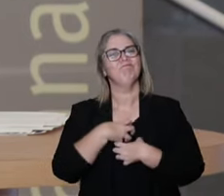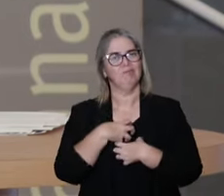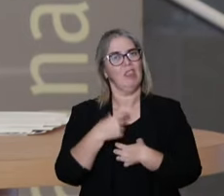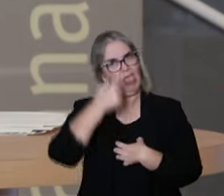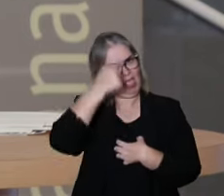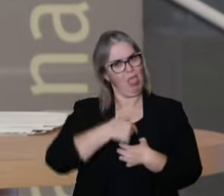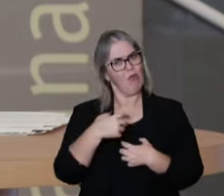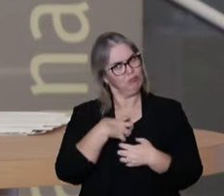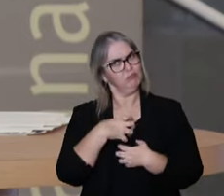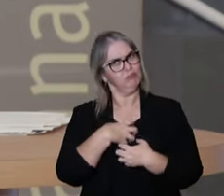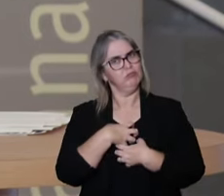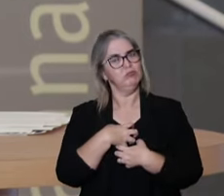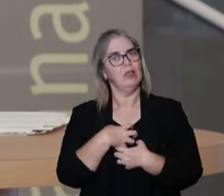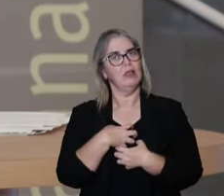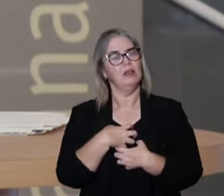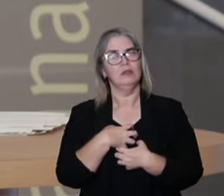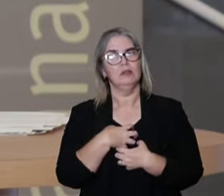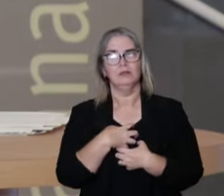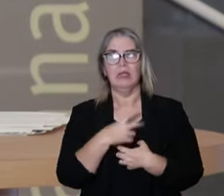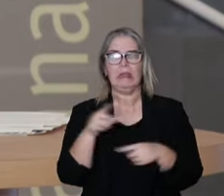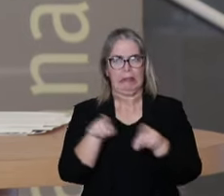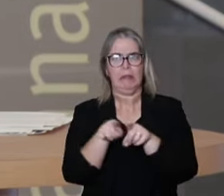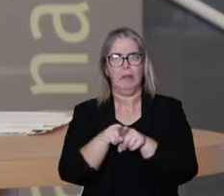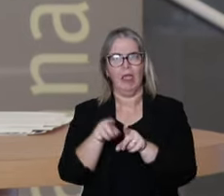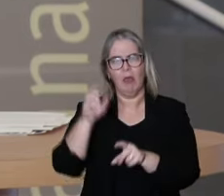And a feeling that I have had.